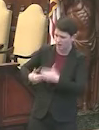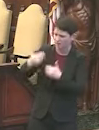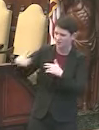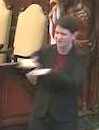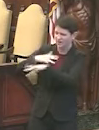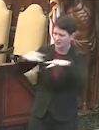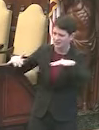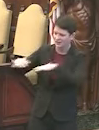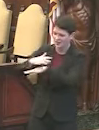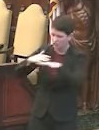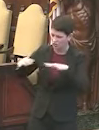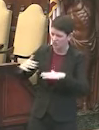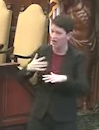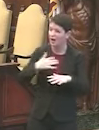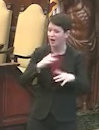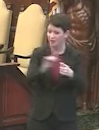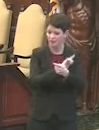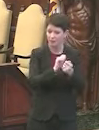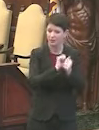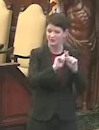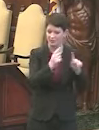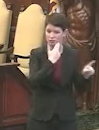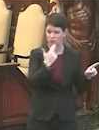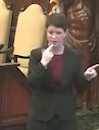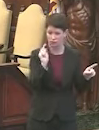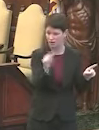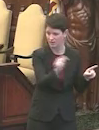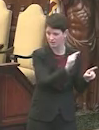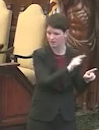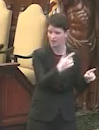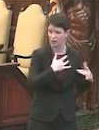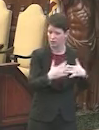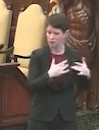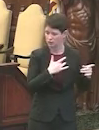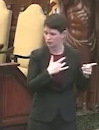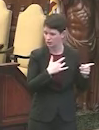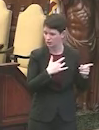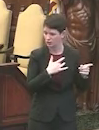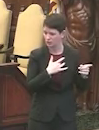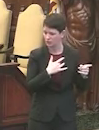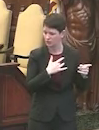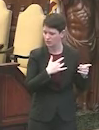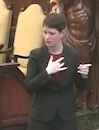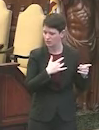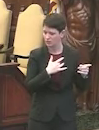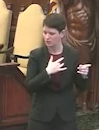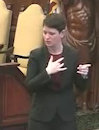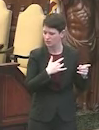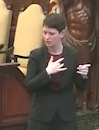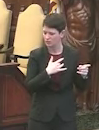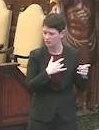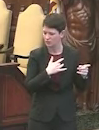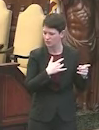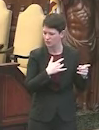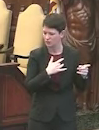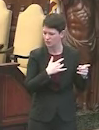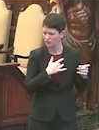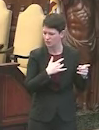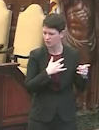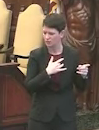ventilation? What I've talked to some restaurateurs, they were saying that their concern is that we're just shoving the